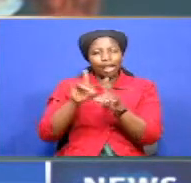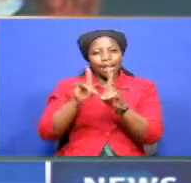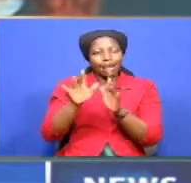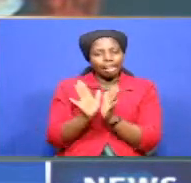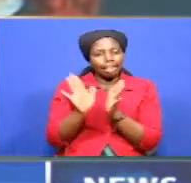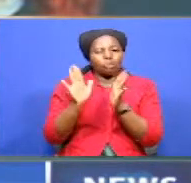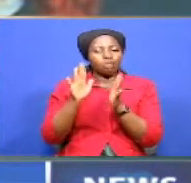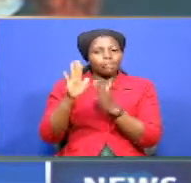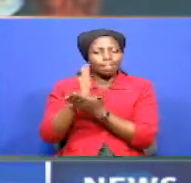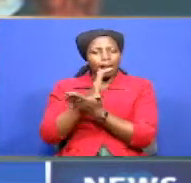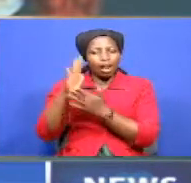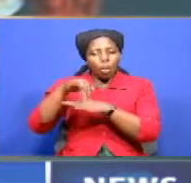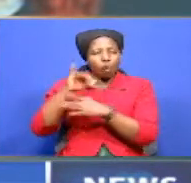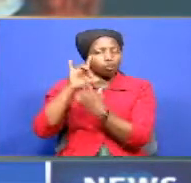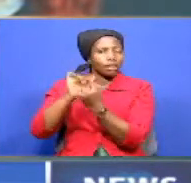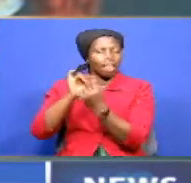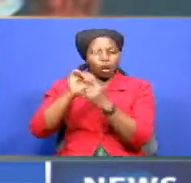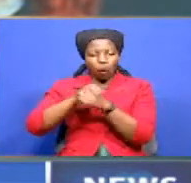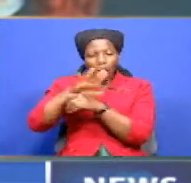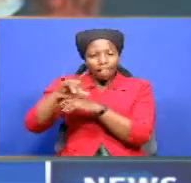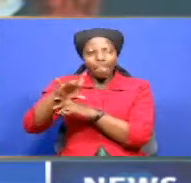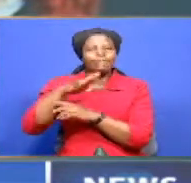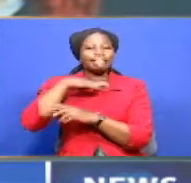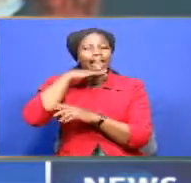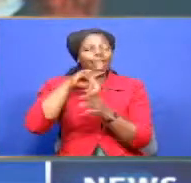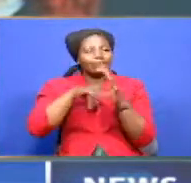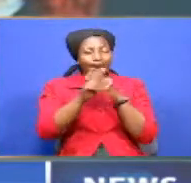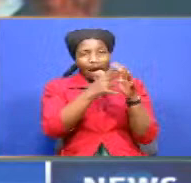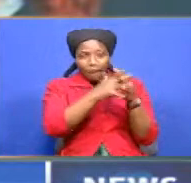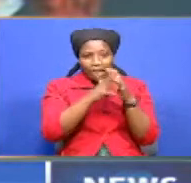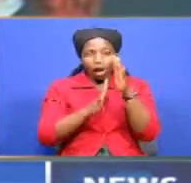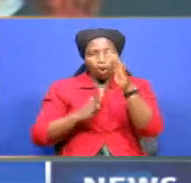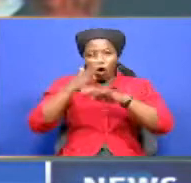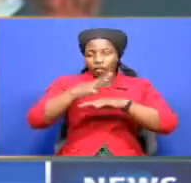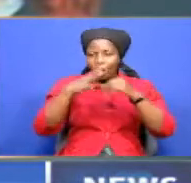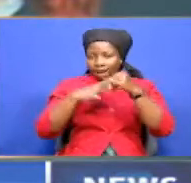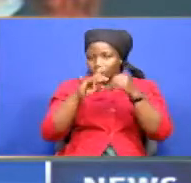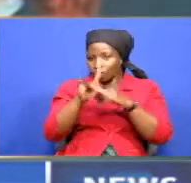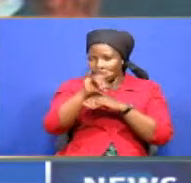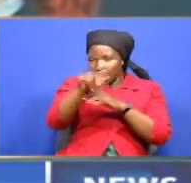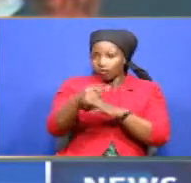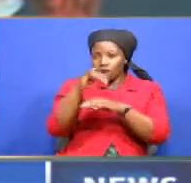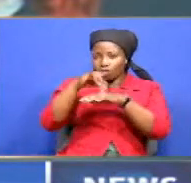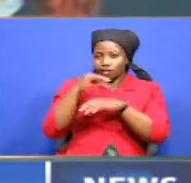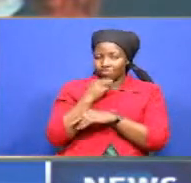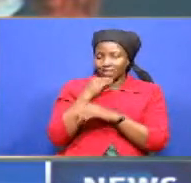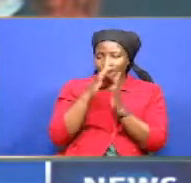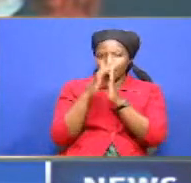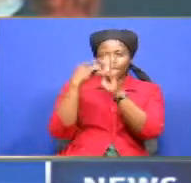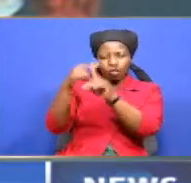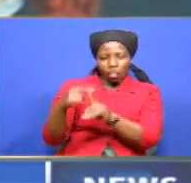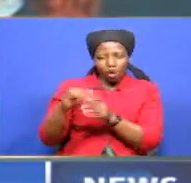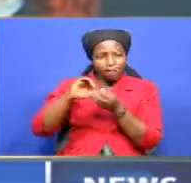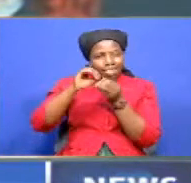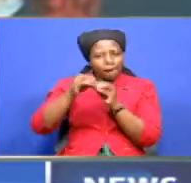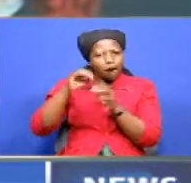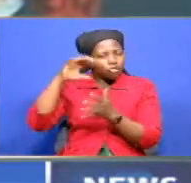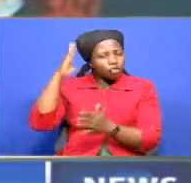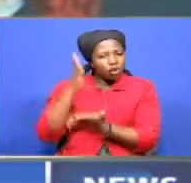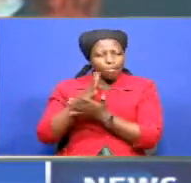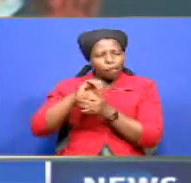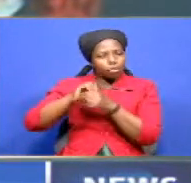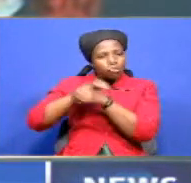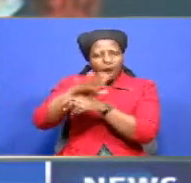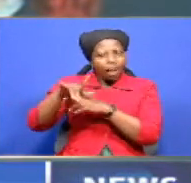Twitter. The coronavirus death toll in the US surpassed 91,000 on Tuesday with the total number of confirmed COVID